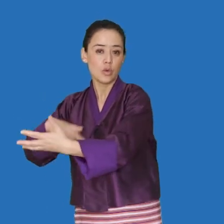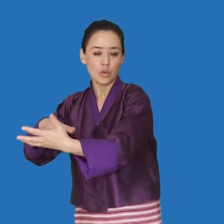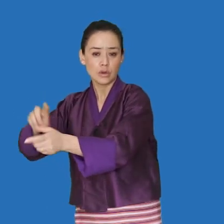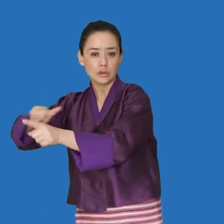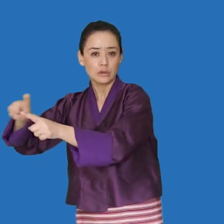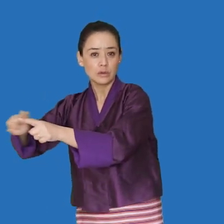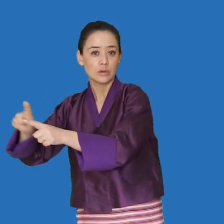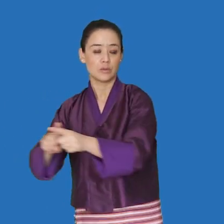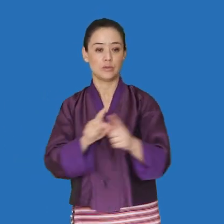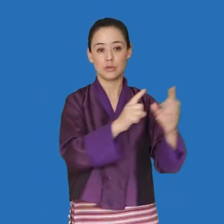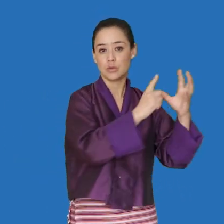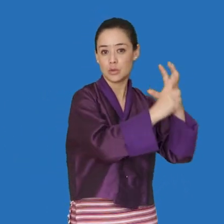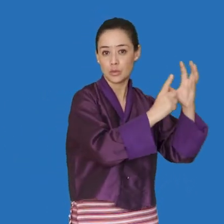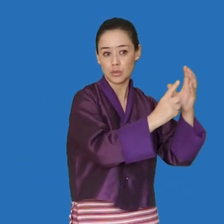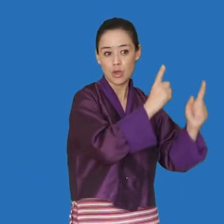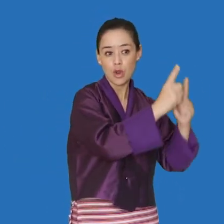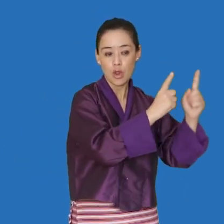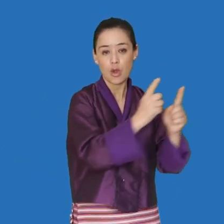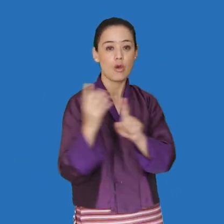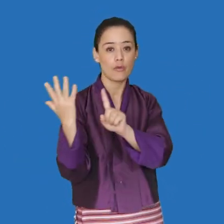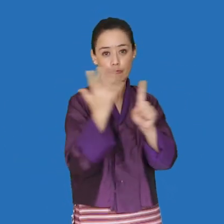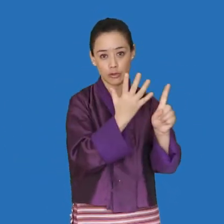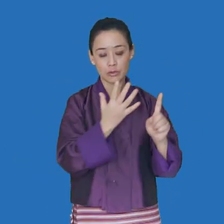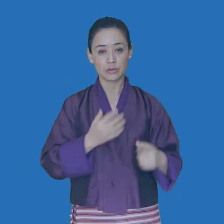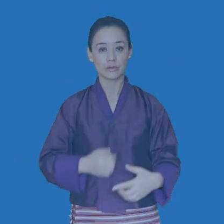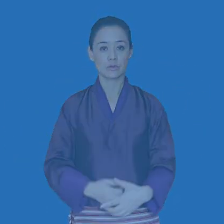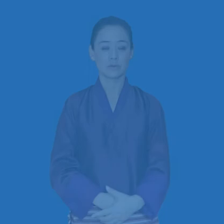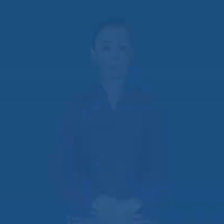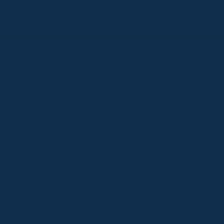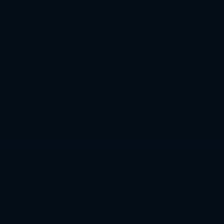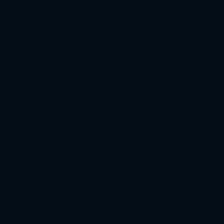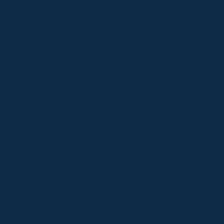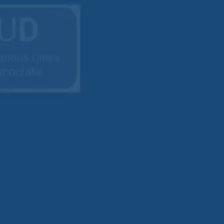guides the government in how it can legitimately operate